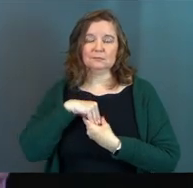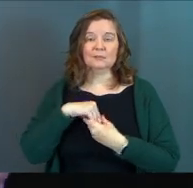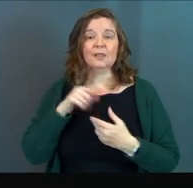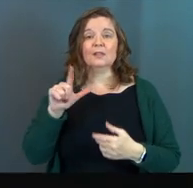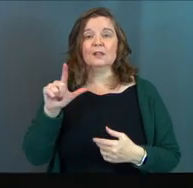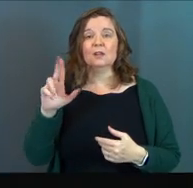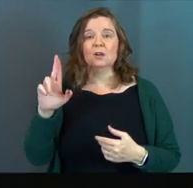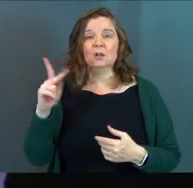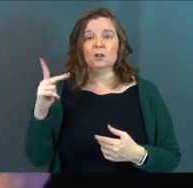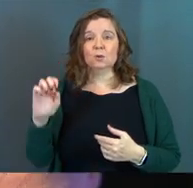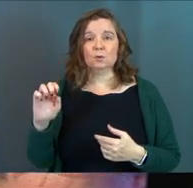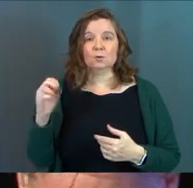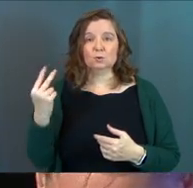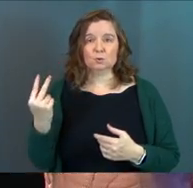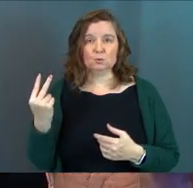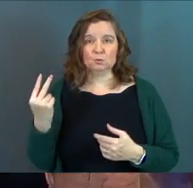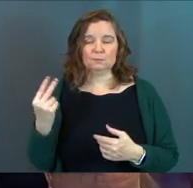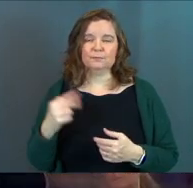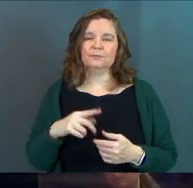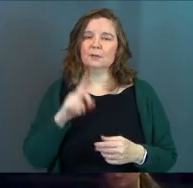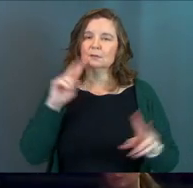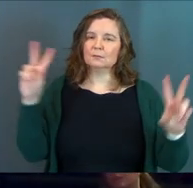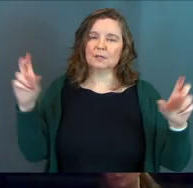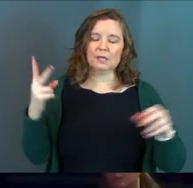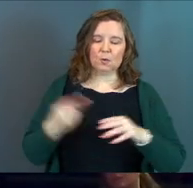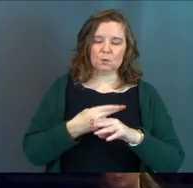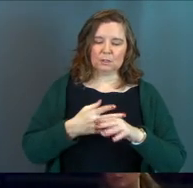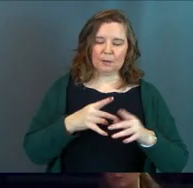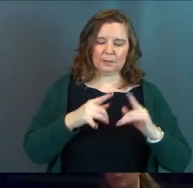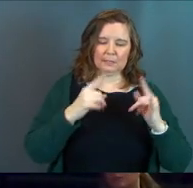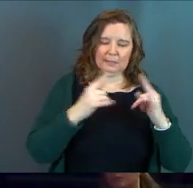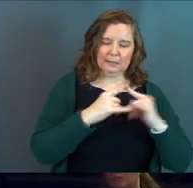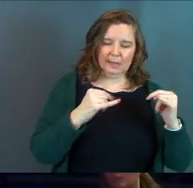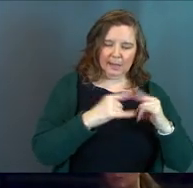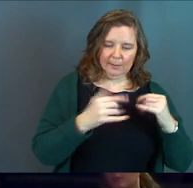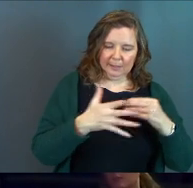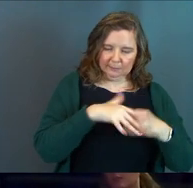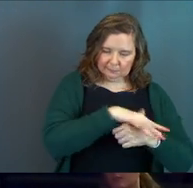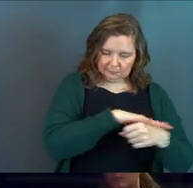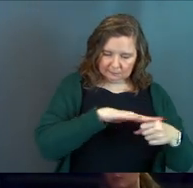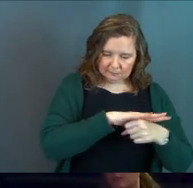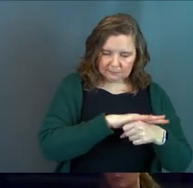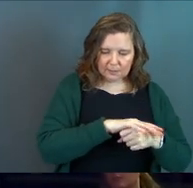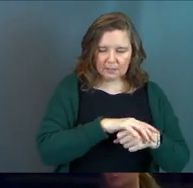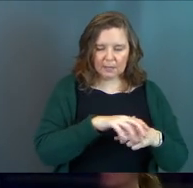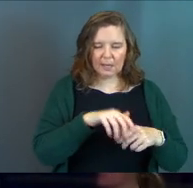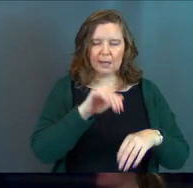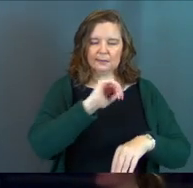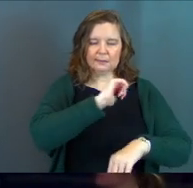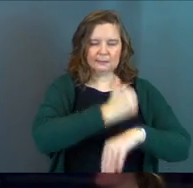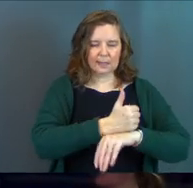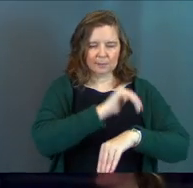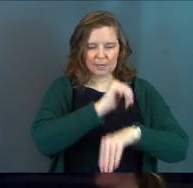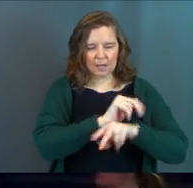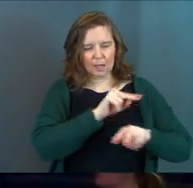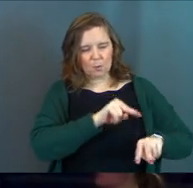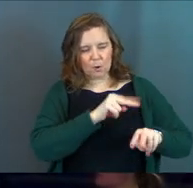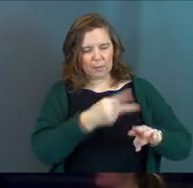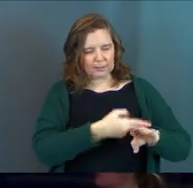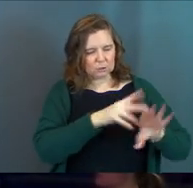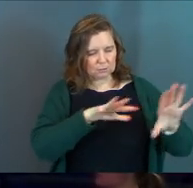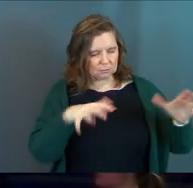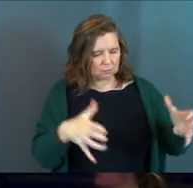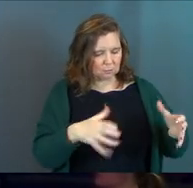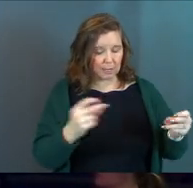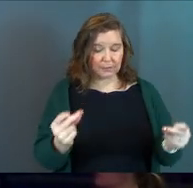This is Luke 2. So there were shepherds camping in the neighborhood and they set night watches over their sheep and suddenly